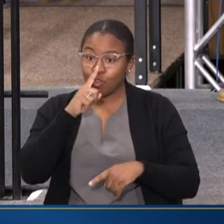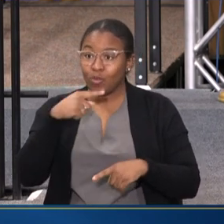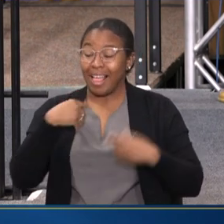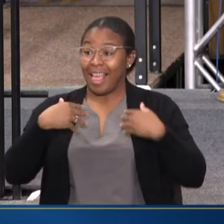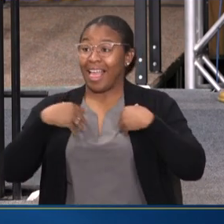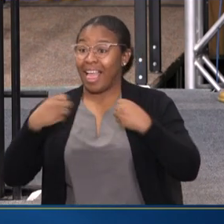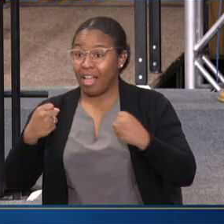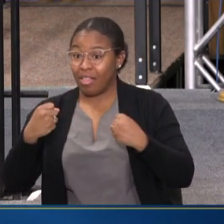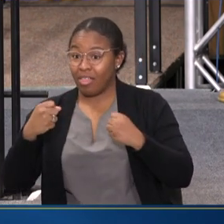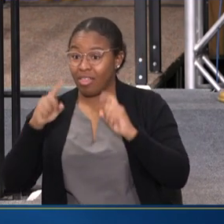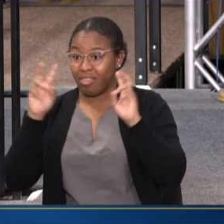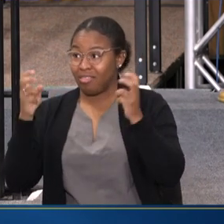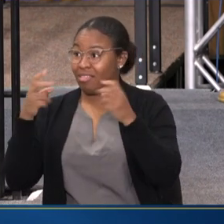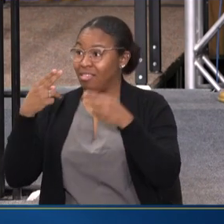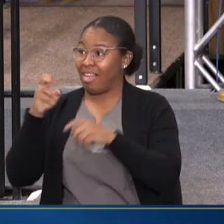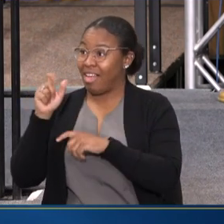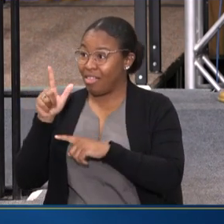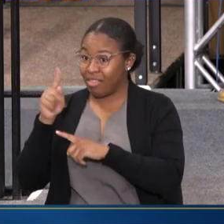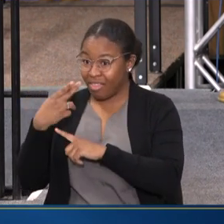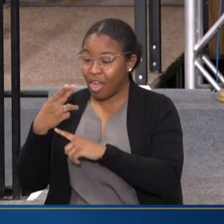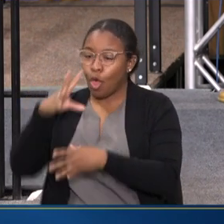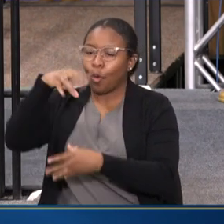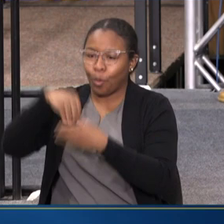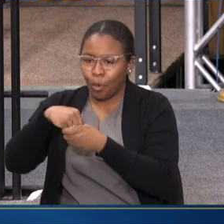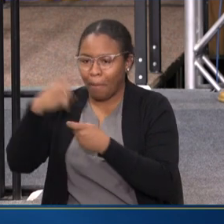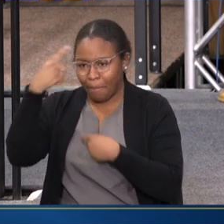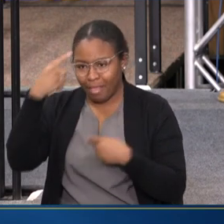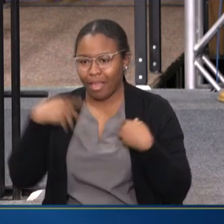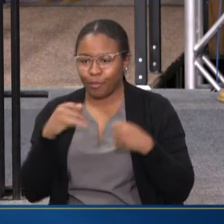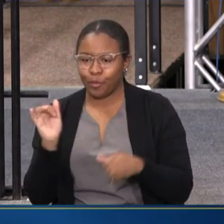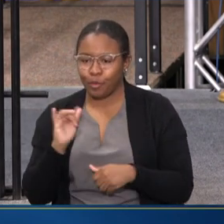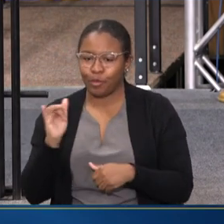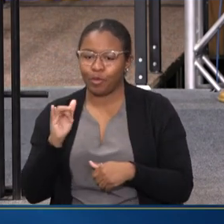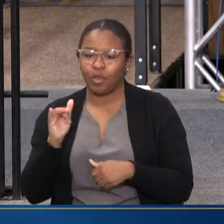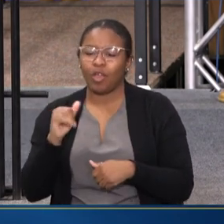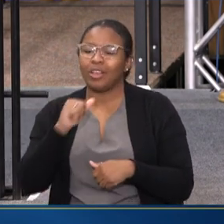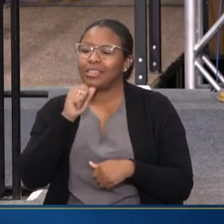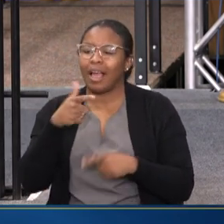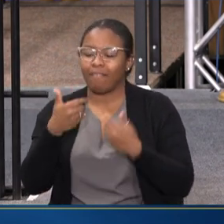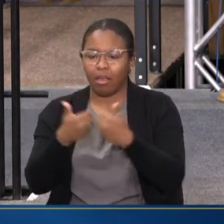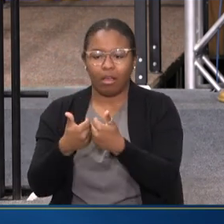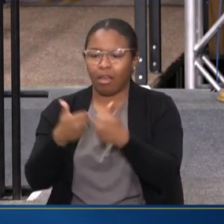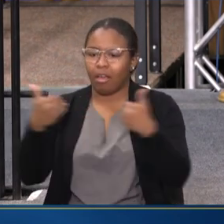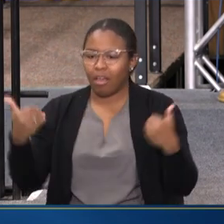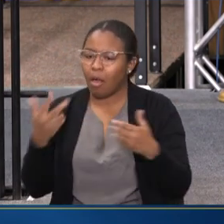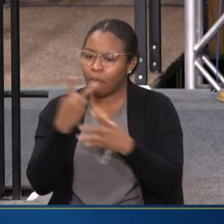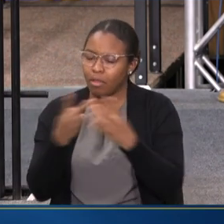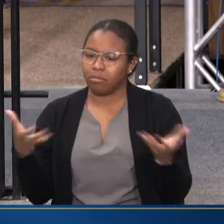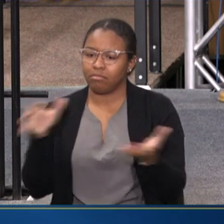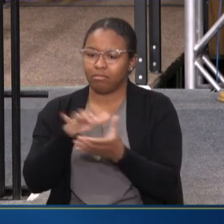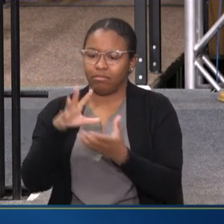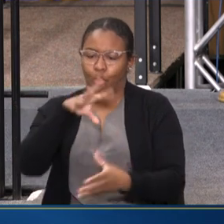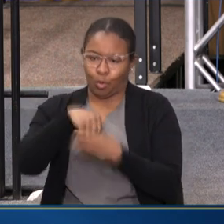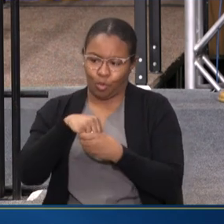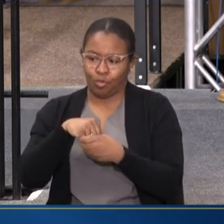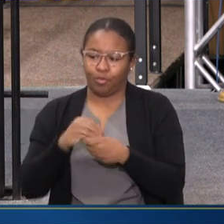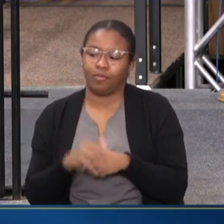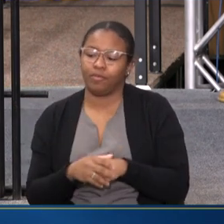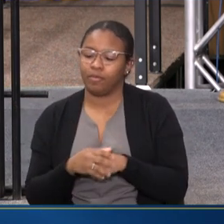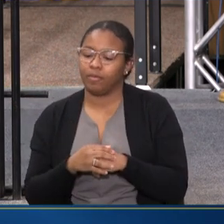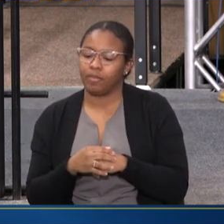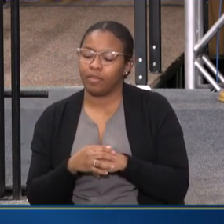HEALTH, WE INCLUDE MENTAL HEALTH. AND NO LONGER DO WE HAVE TO DISTINGUISH BETWEEN THE TWO. AND SO